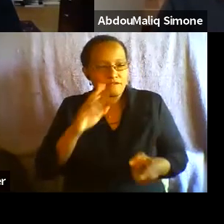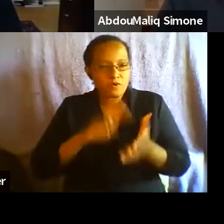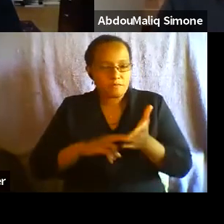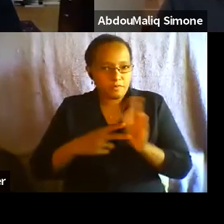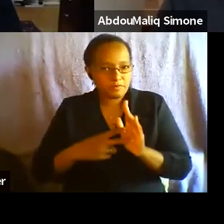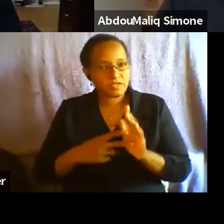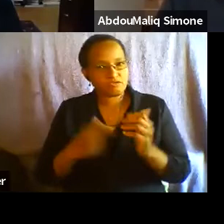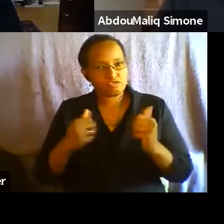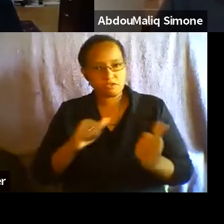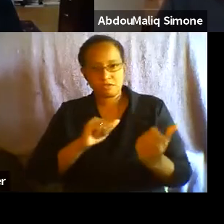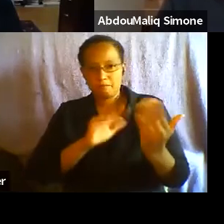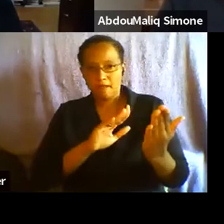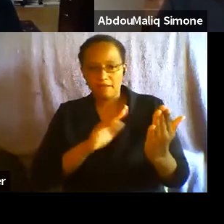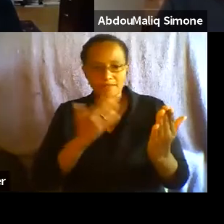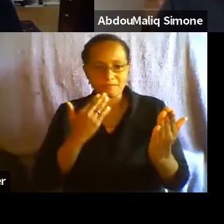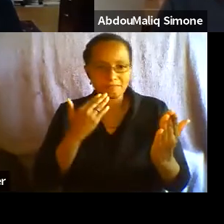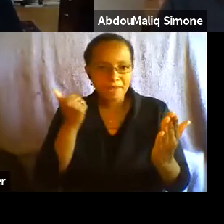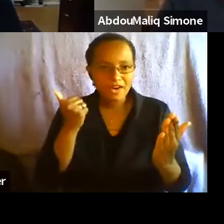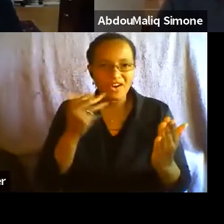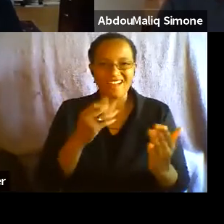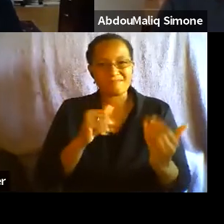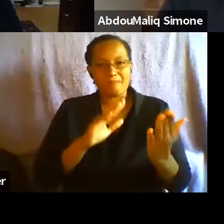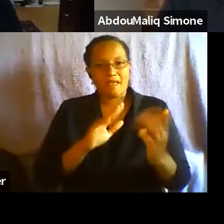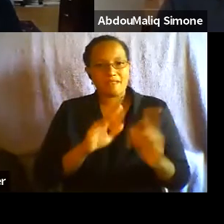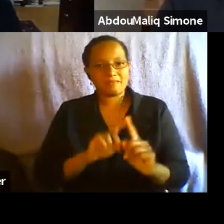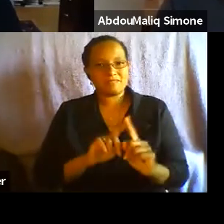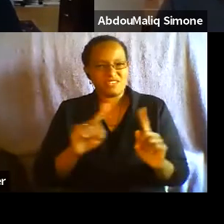and differently in each of the situations that we face.